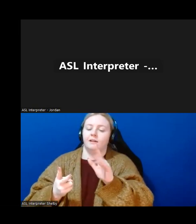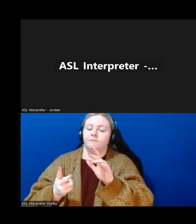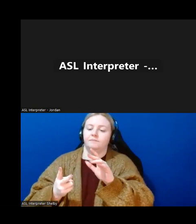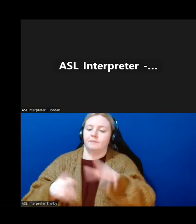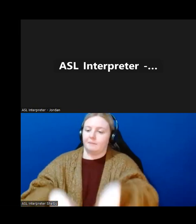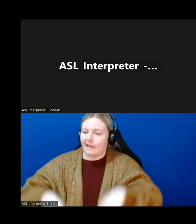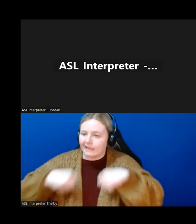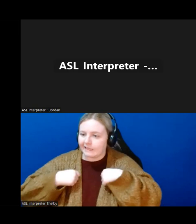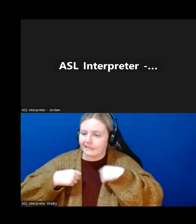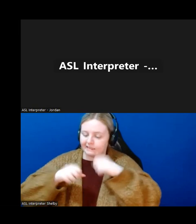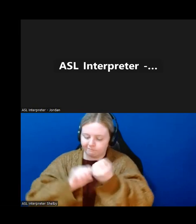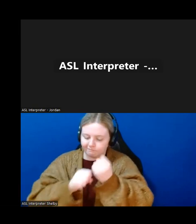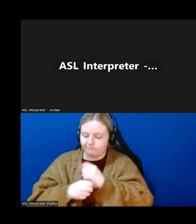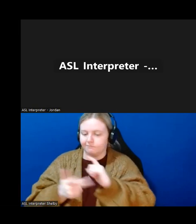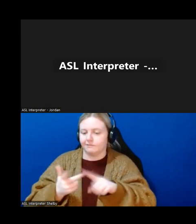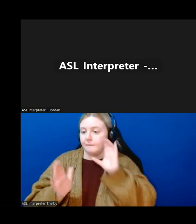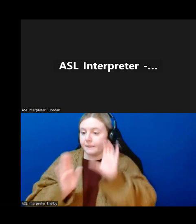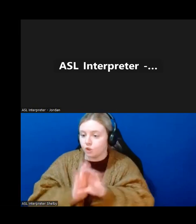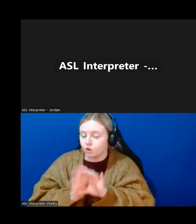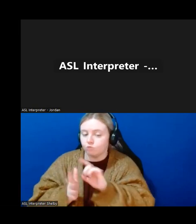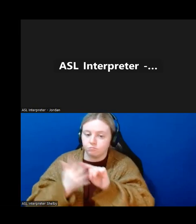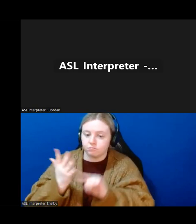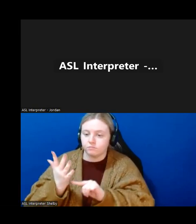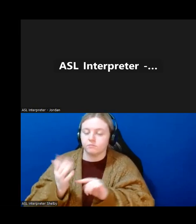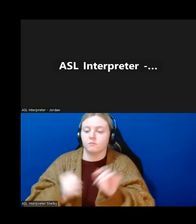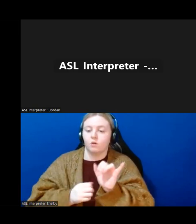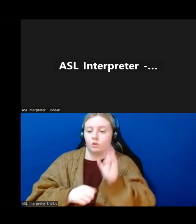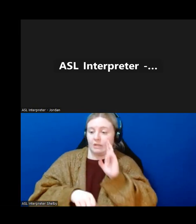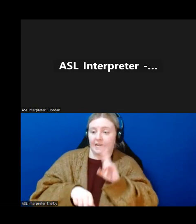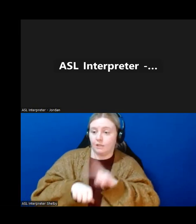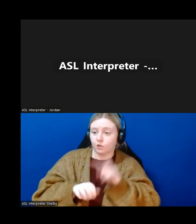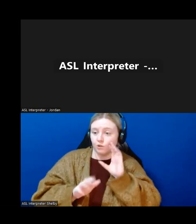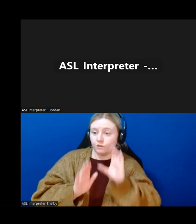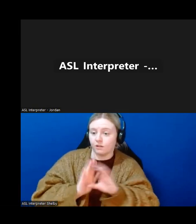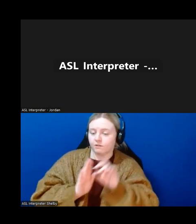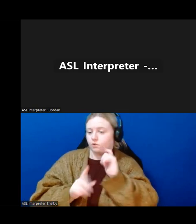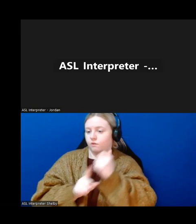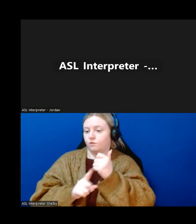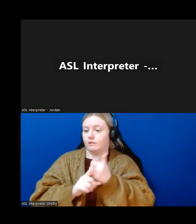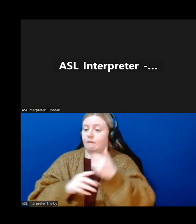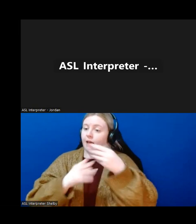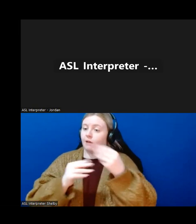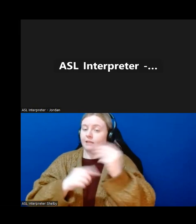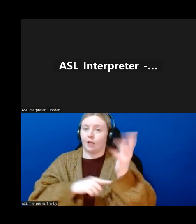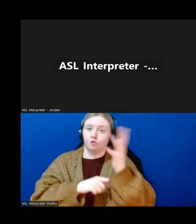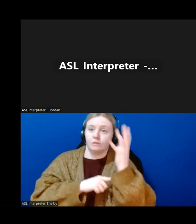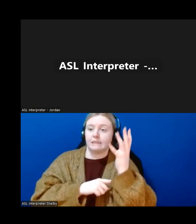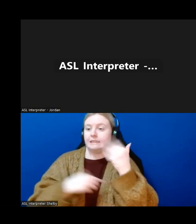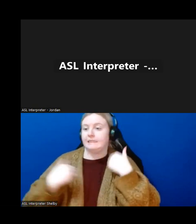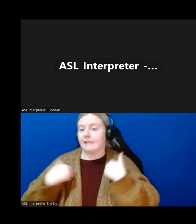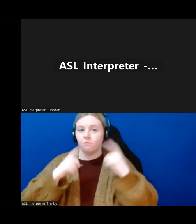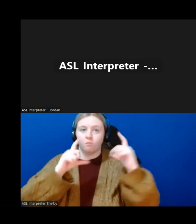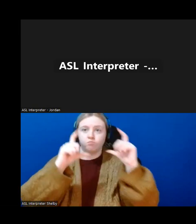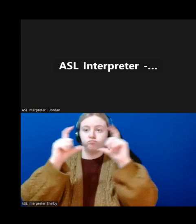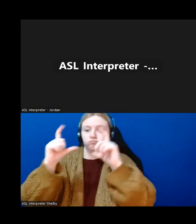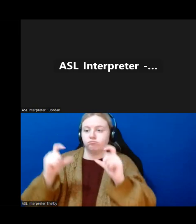going to be doing some portrait photography as well as some nature photography. So if you're always snapping pictures and once you post it online, you're like,